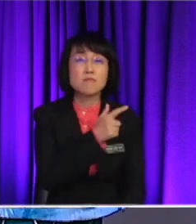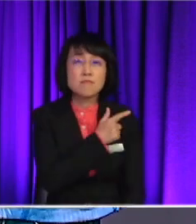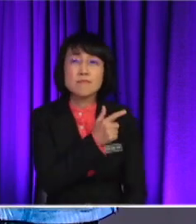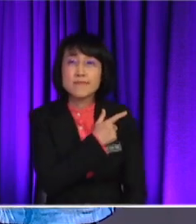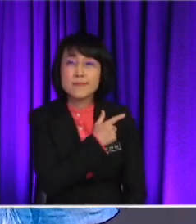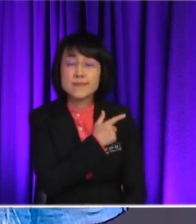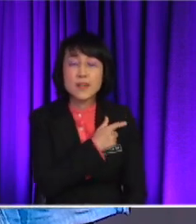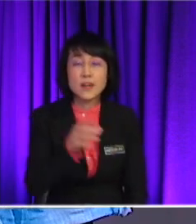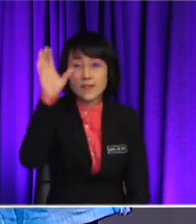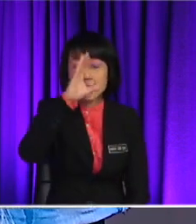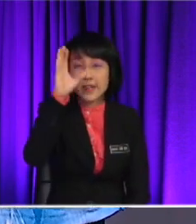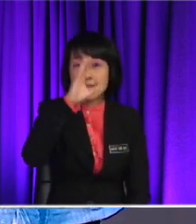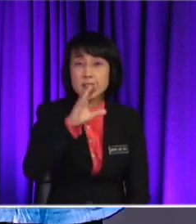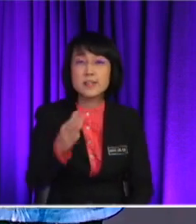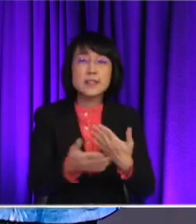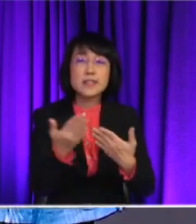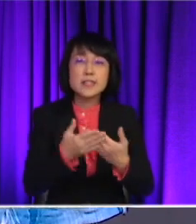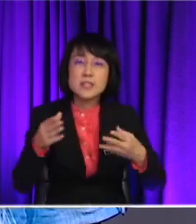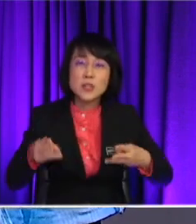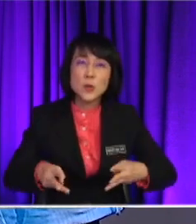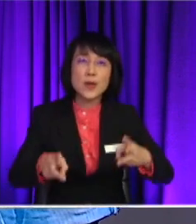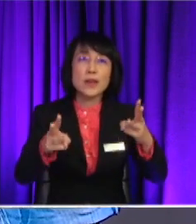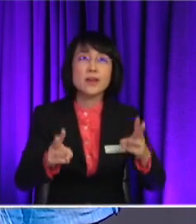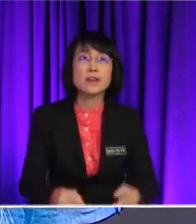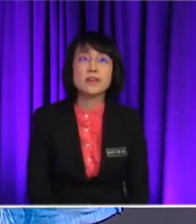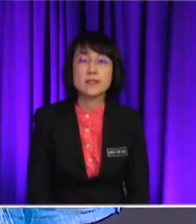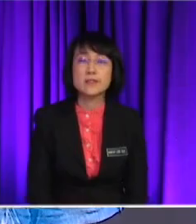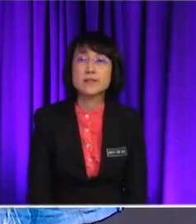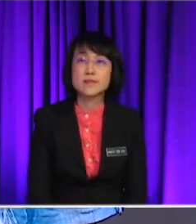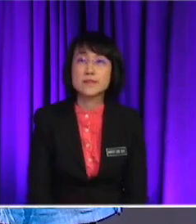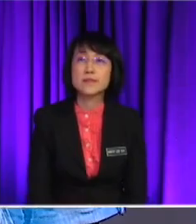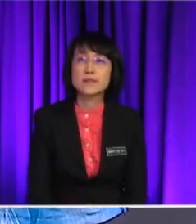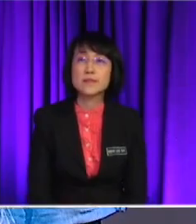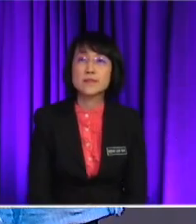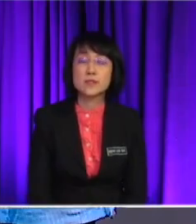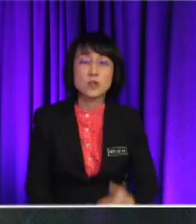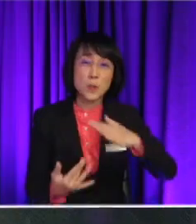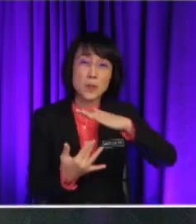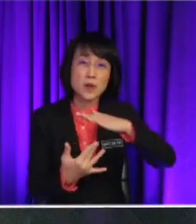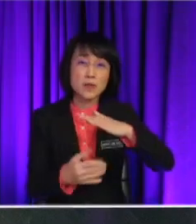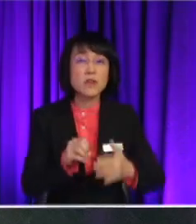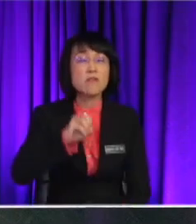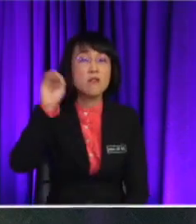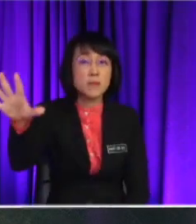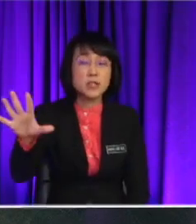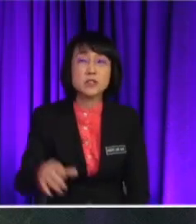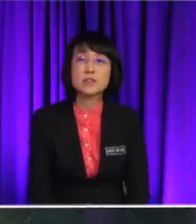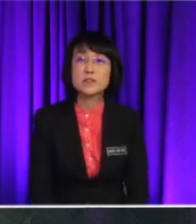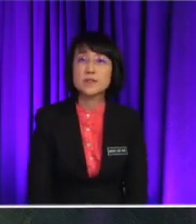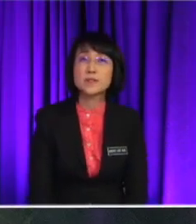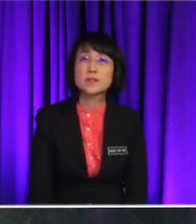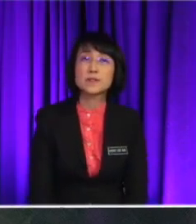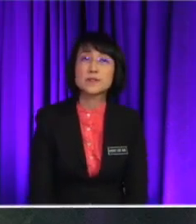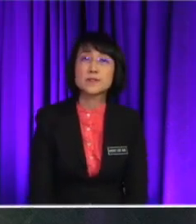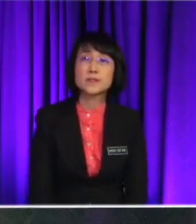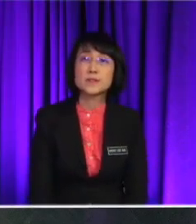they just find the easiest way, right, to get rid of maybe their rubbish or anything else. So, they just burn it. Mm-hmm. Okay. Yeah. Then we have